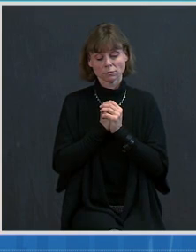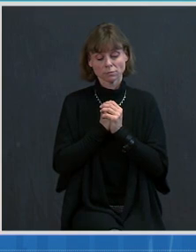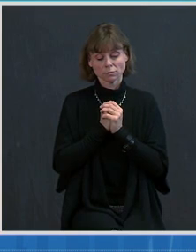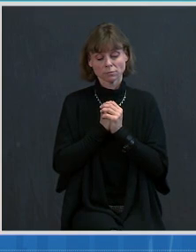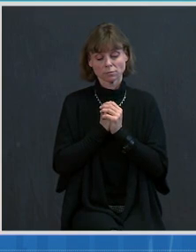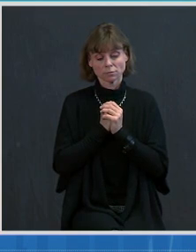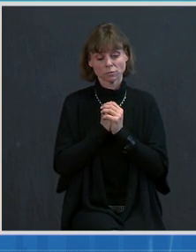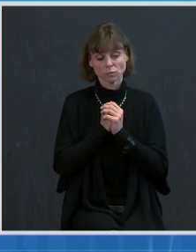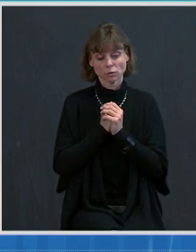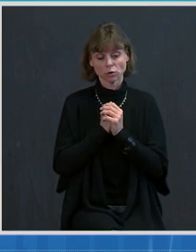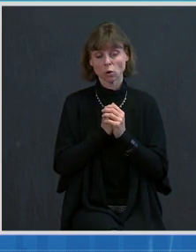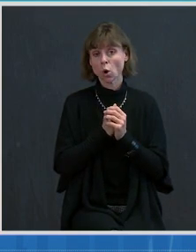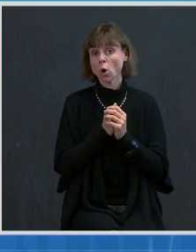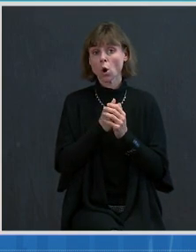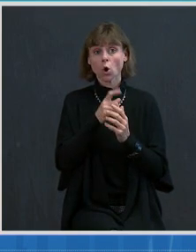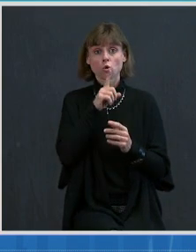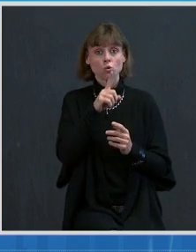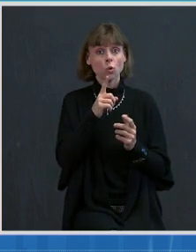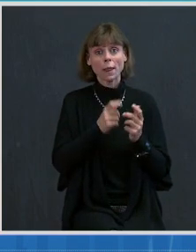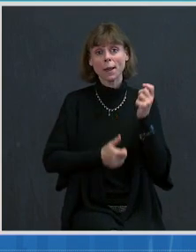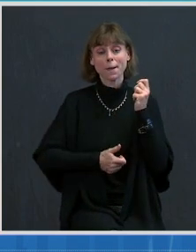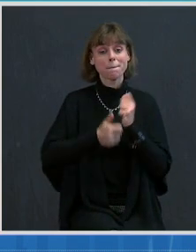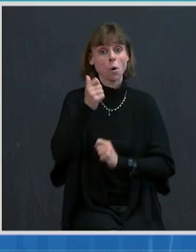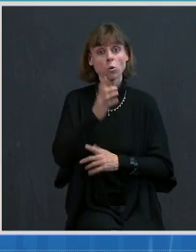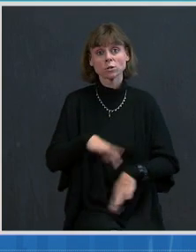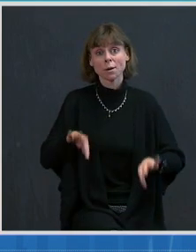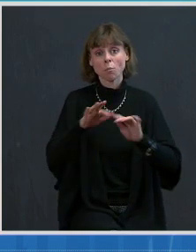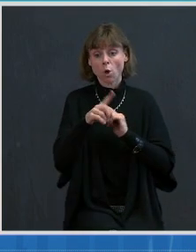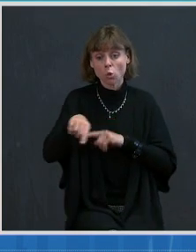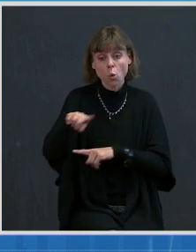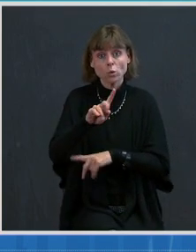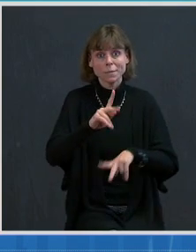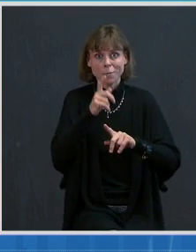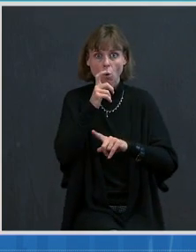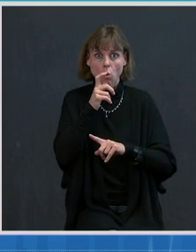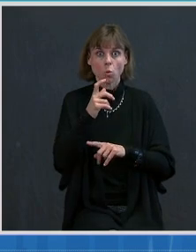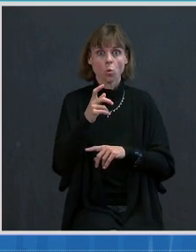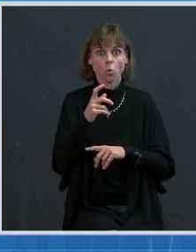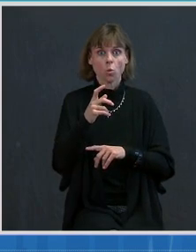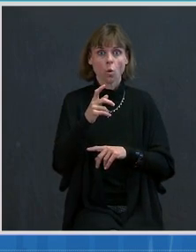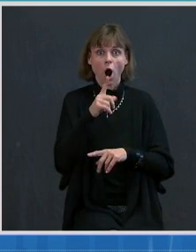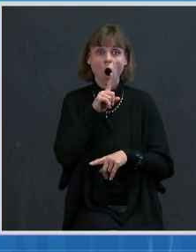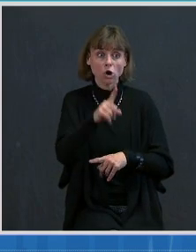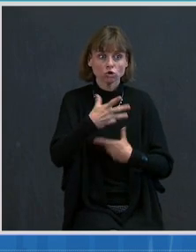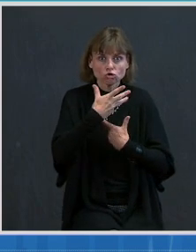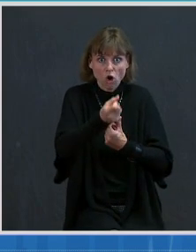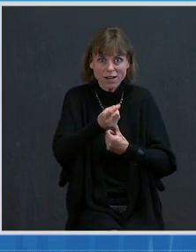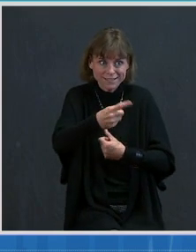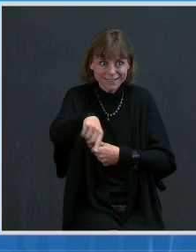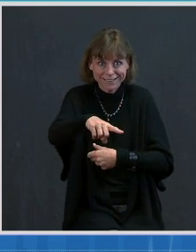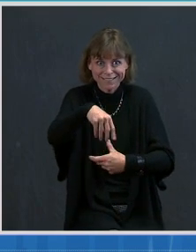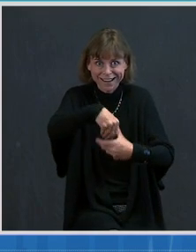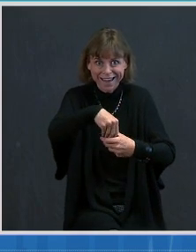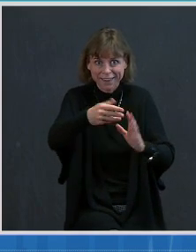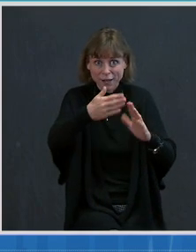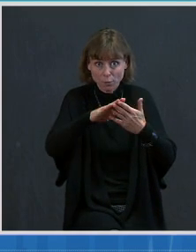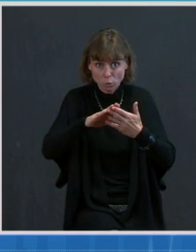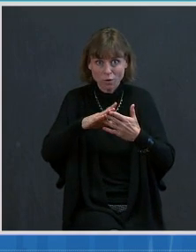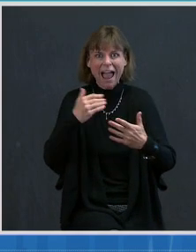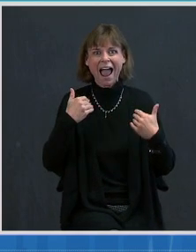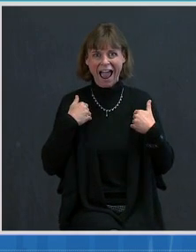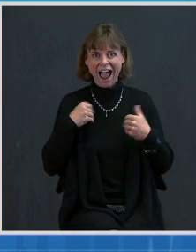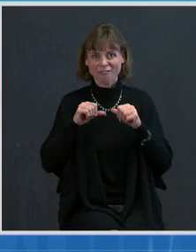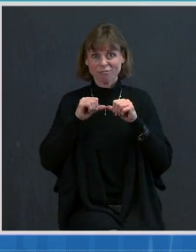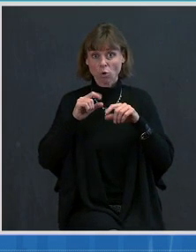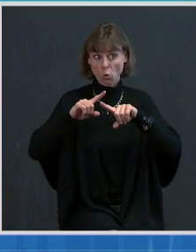trusted people continue to have the reliable information about these vaccines. And we believe that will continue the